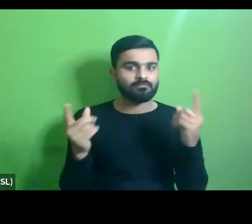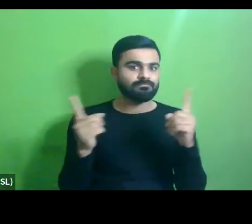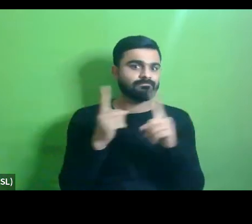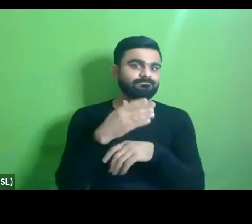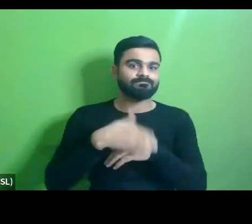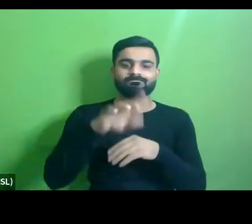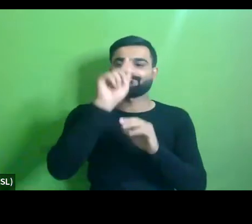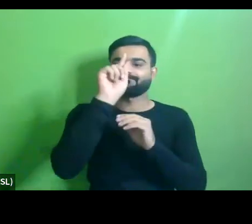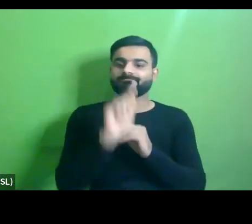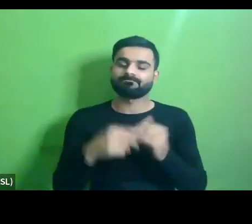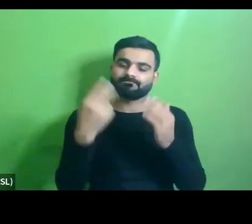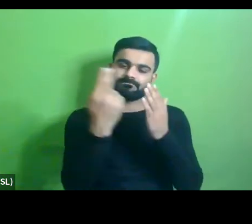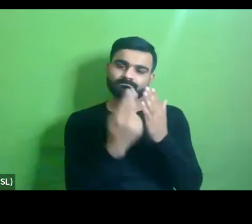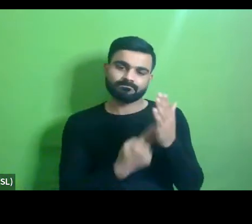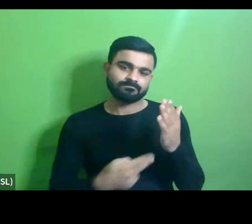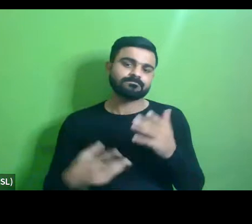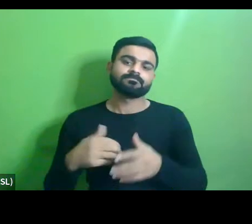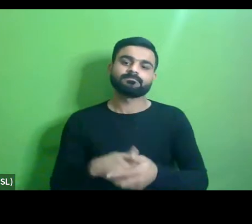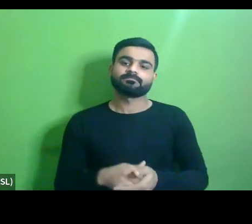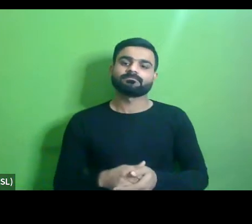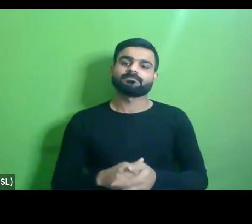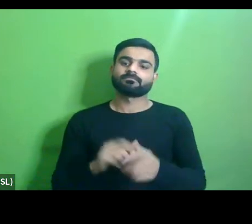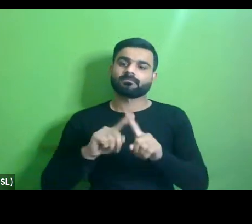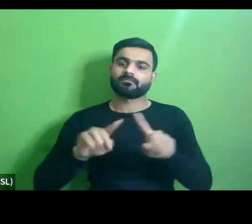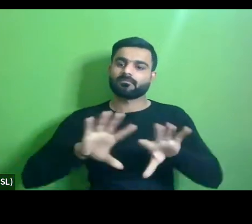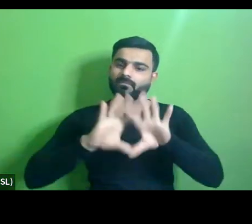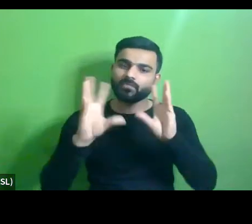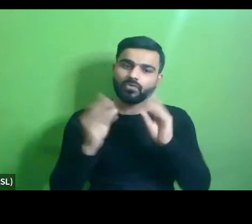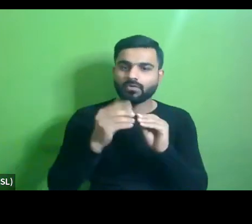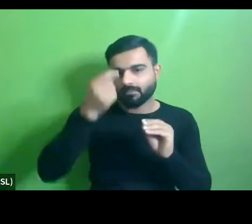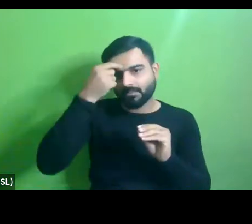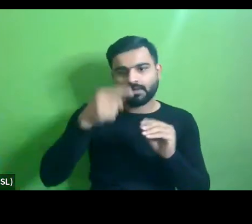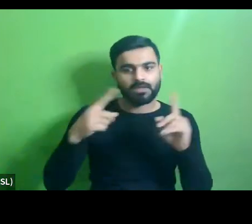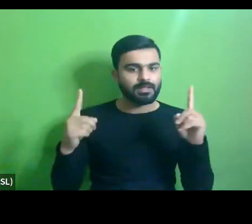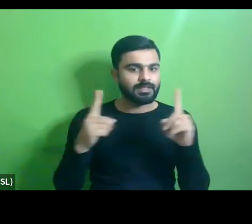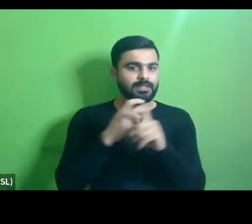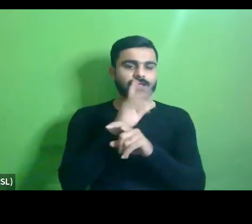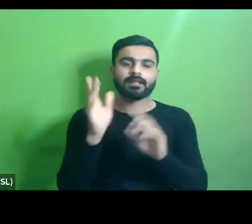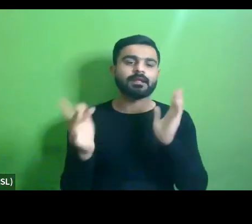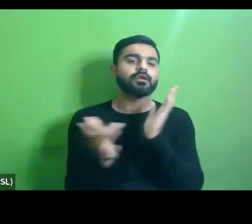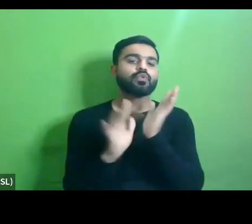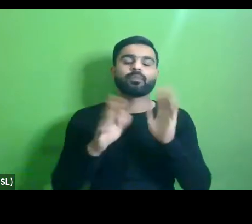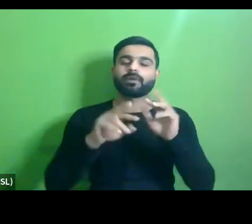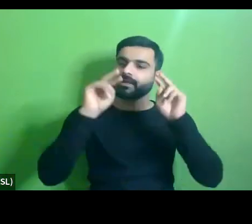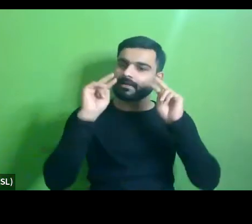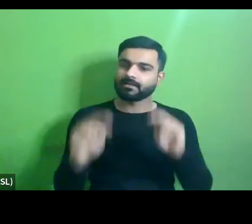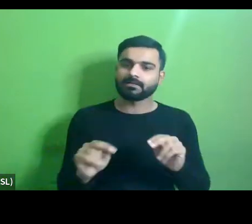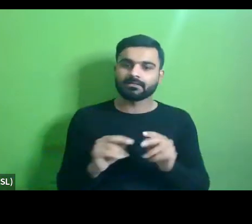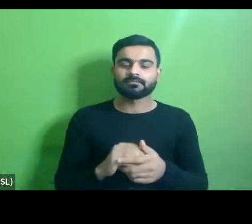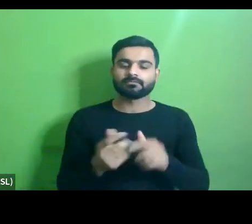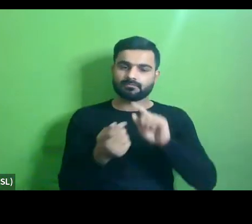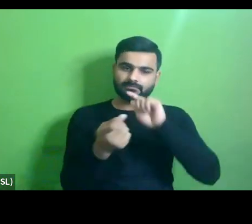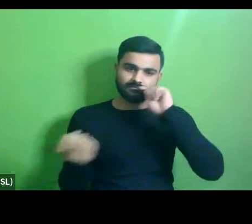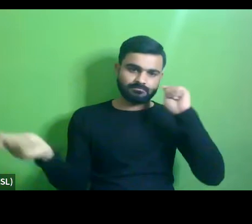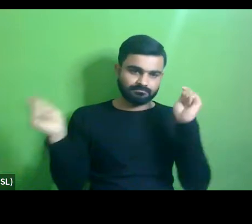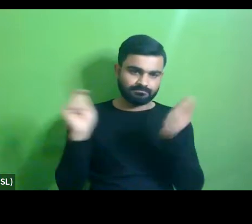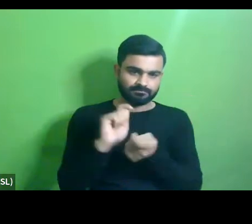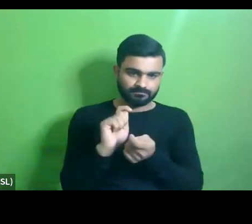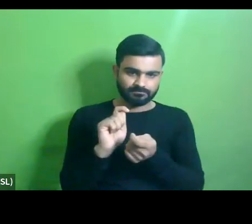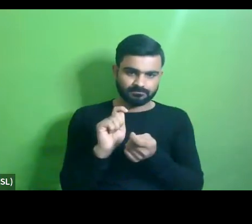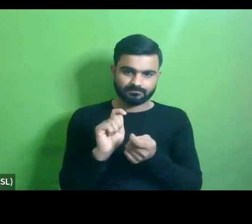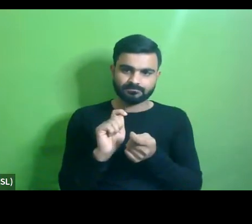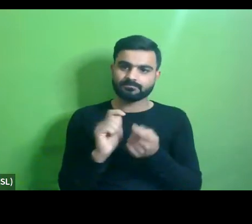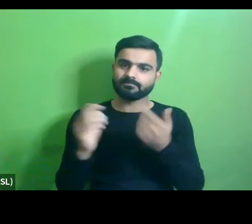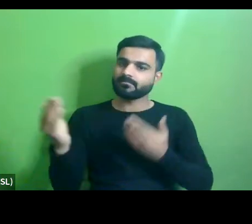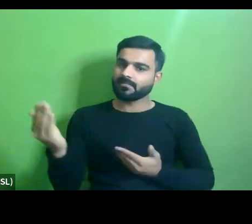with guidelines design specifications but the whole problem is not only technical it also requires a change in uh overall